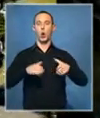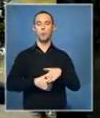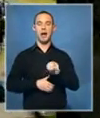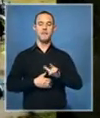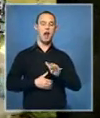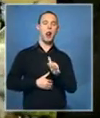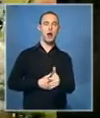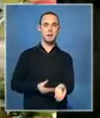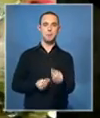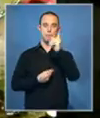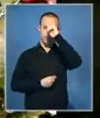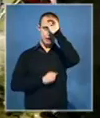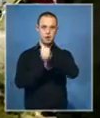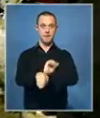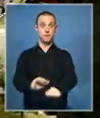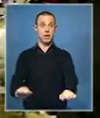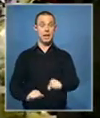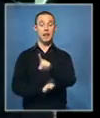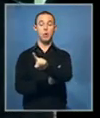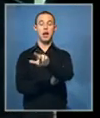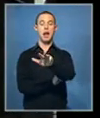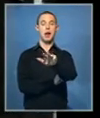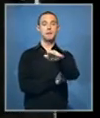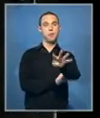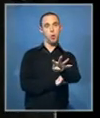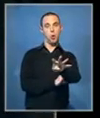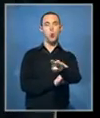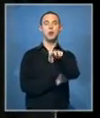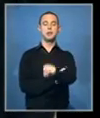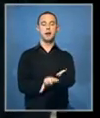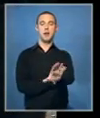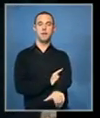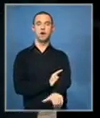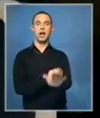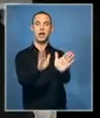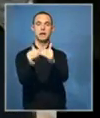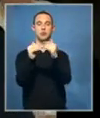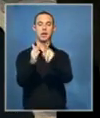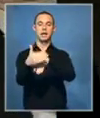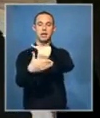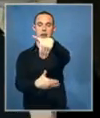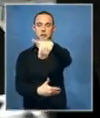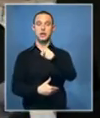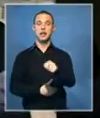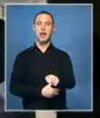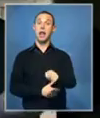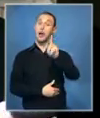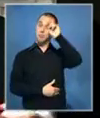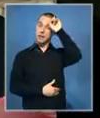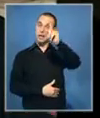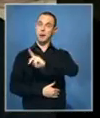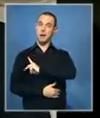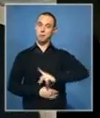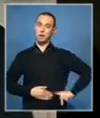Four years later, South Africa's first democratic elections and Mandela's historic inauguration. Mtantaka Tani,